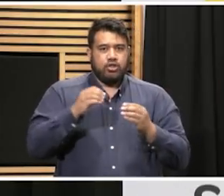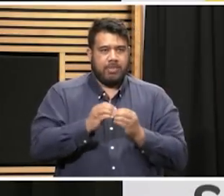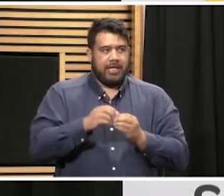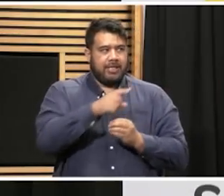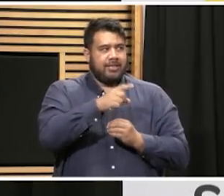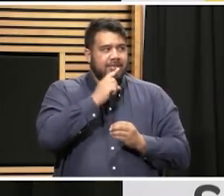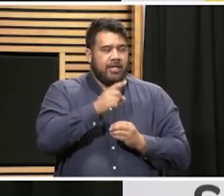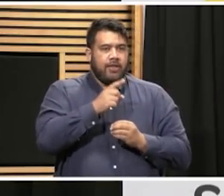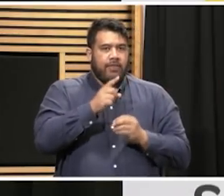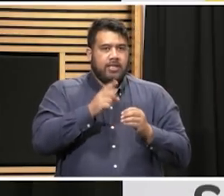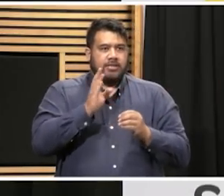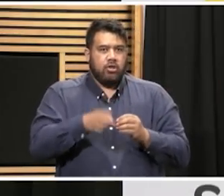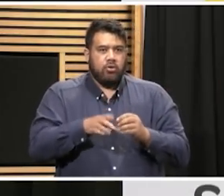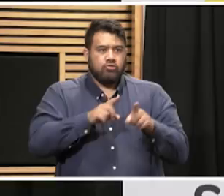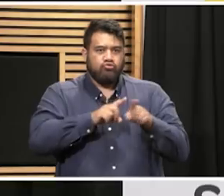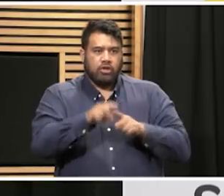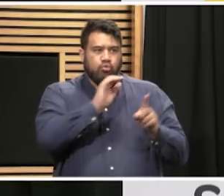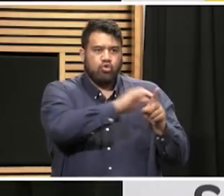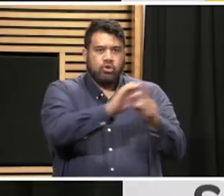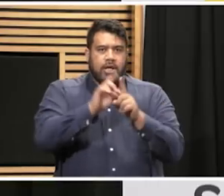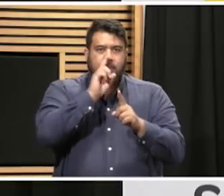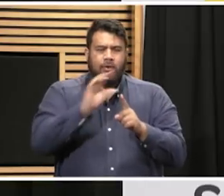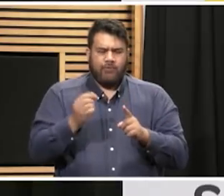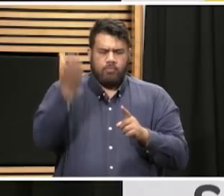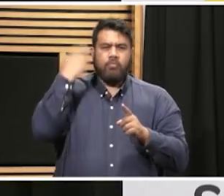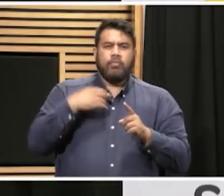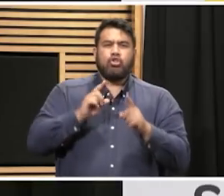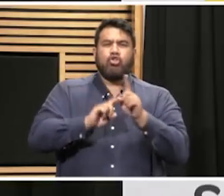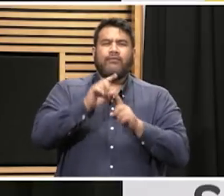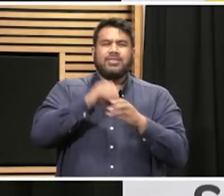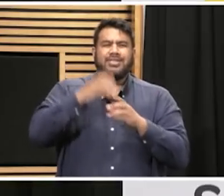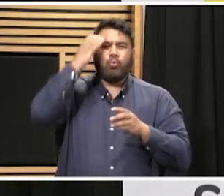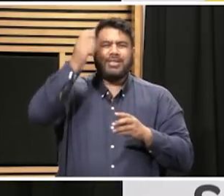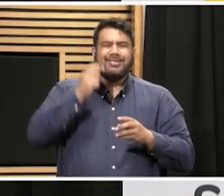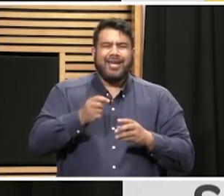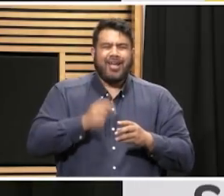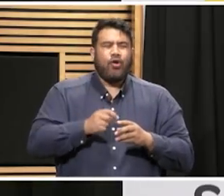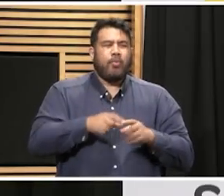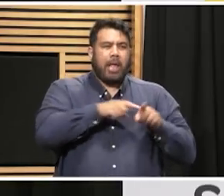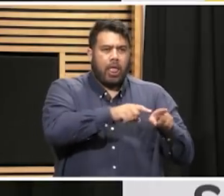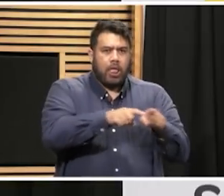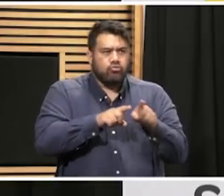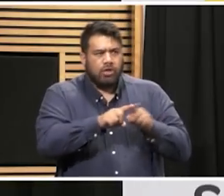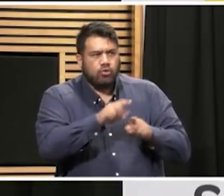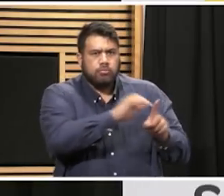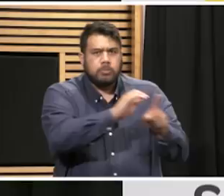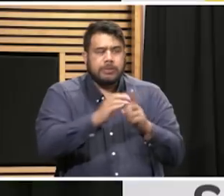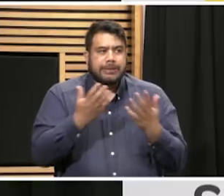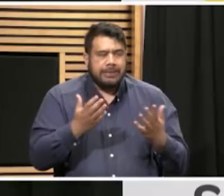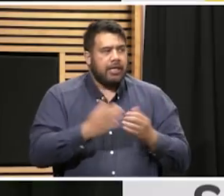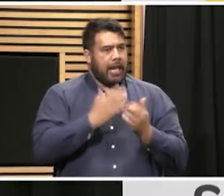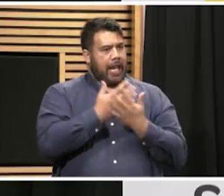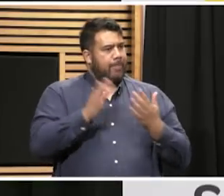contacts from the World Hereford Conference. How many contacts are yet to be traced from confirmed cases and